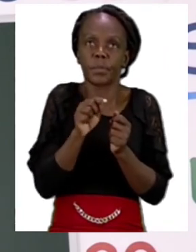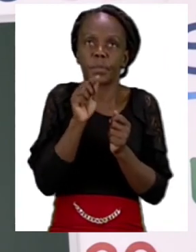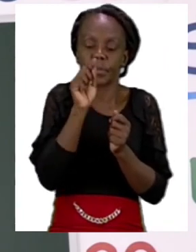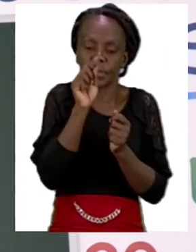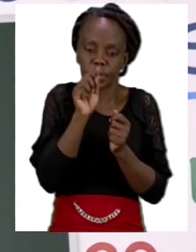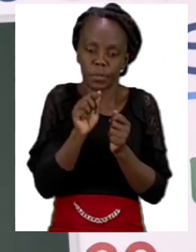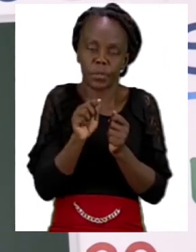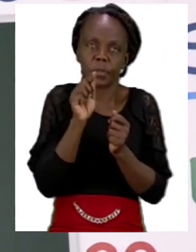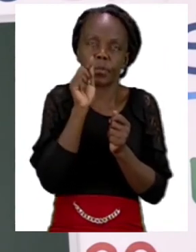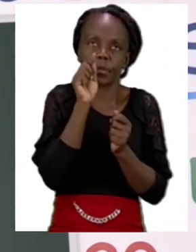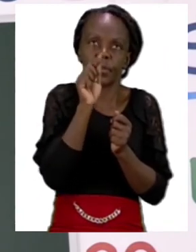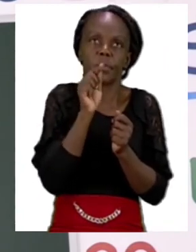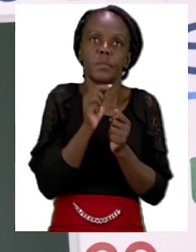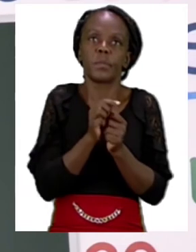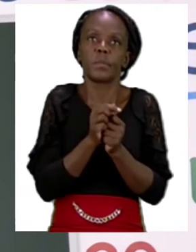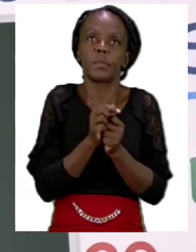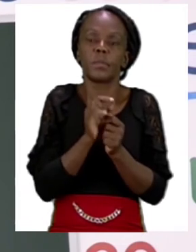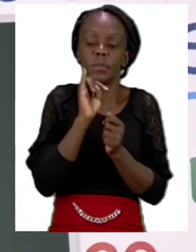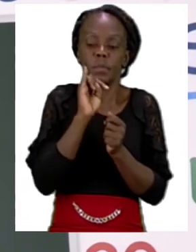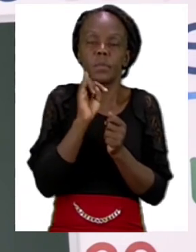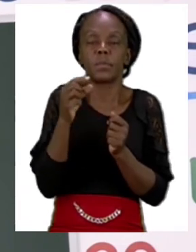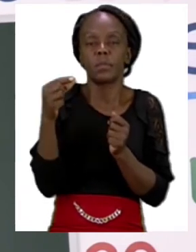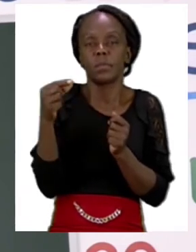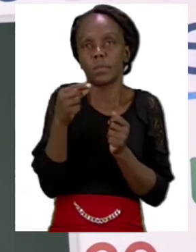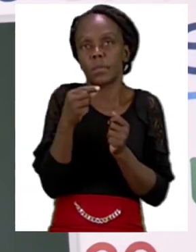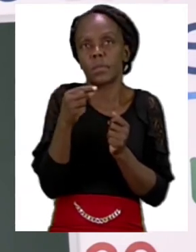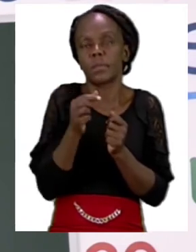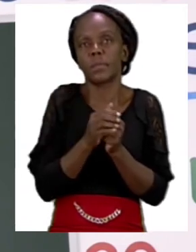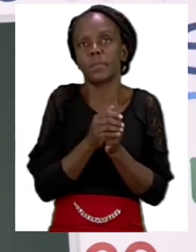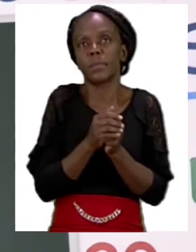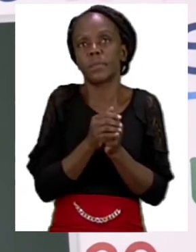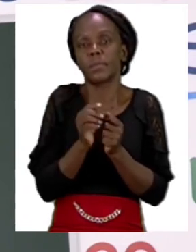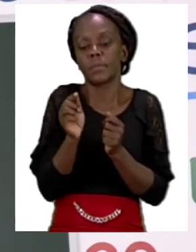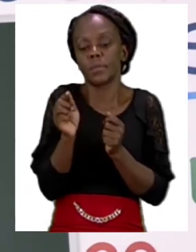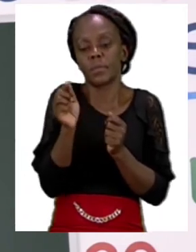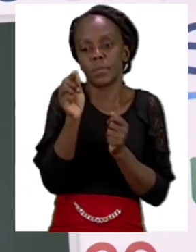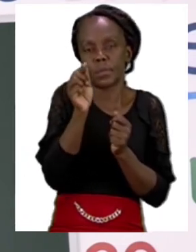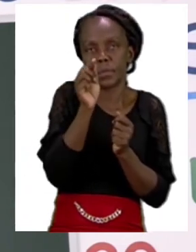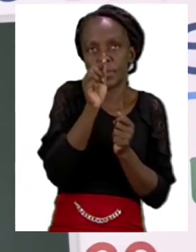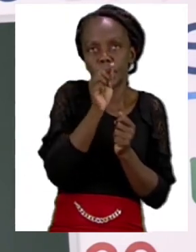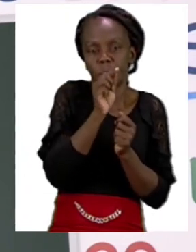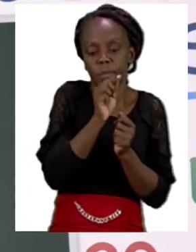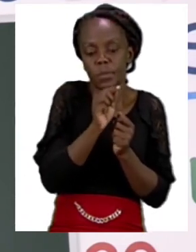dot then we say round